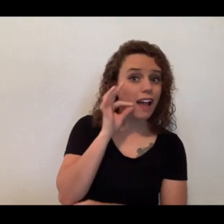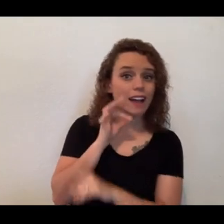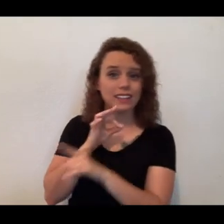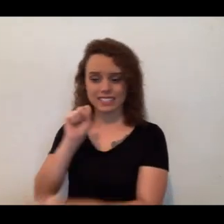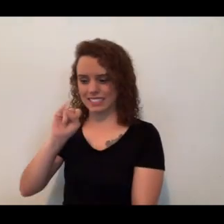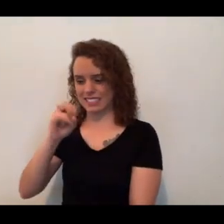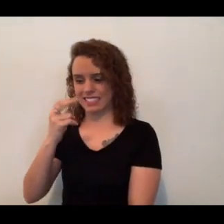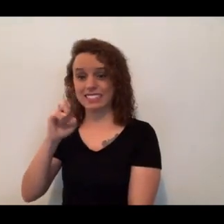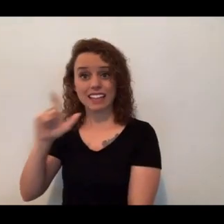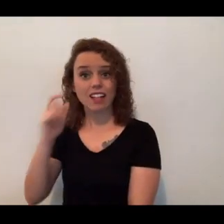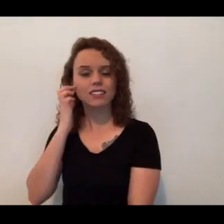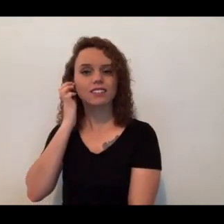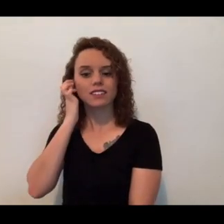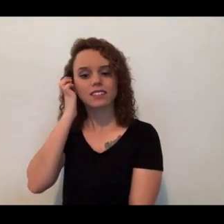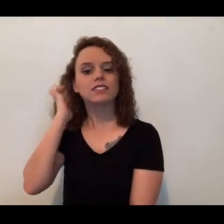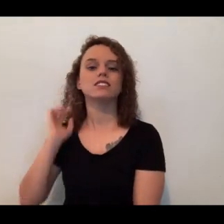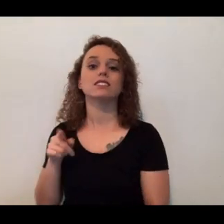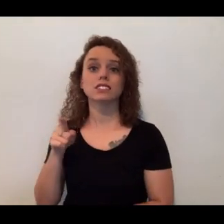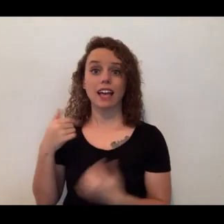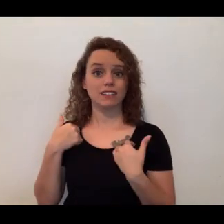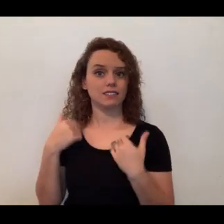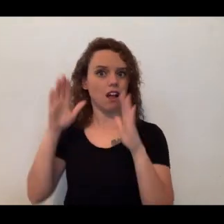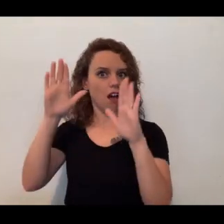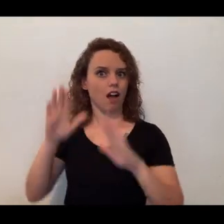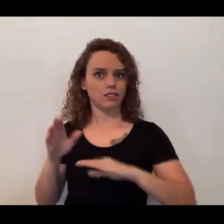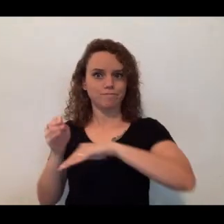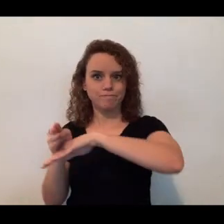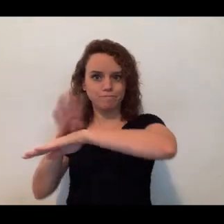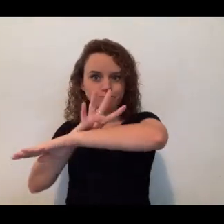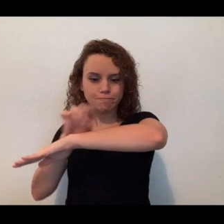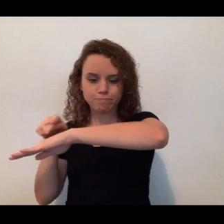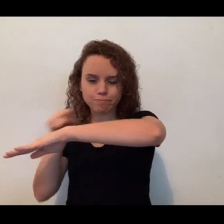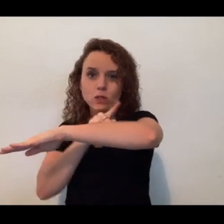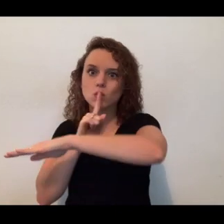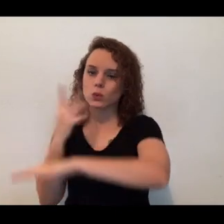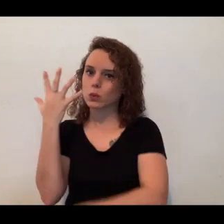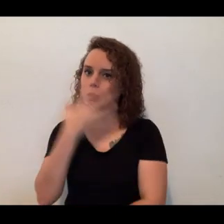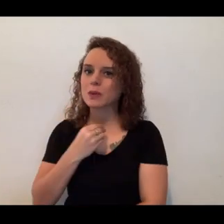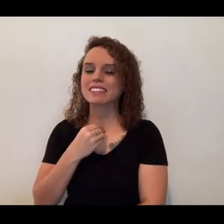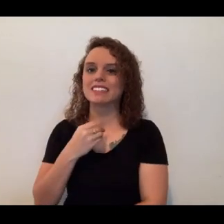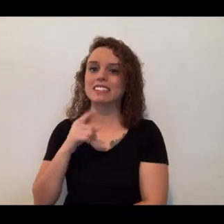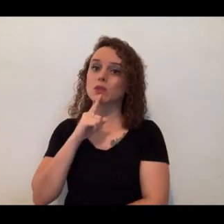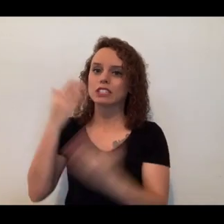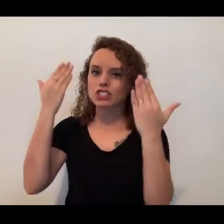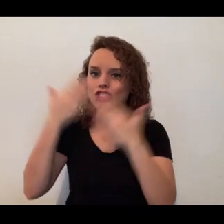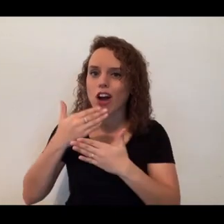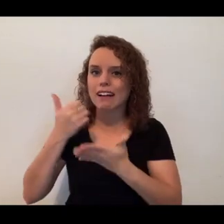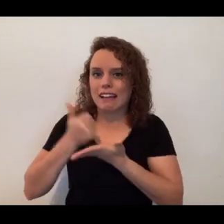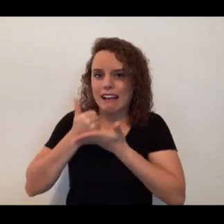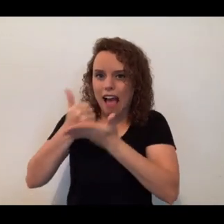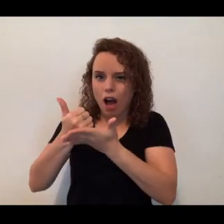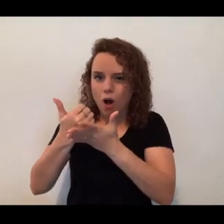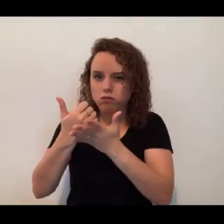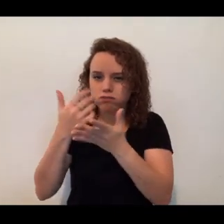is that she has a pretty awesome coat. She has a darker colored coat that's going to help her to blend into the night,